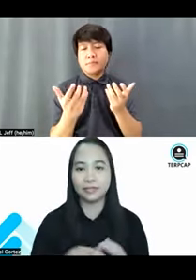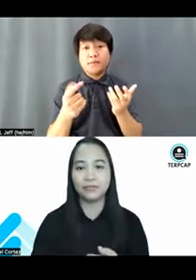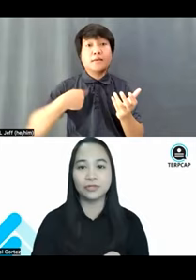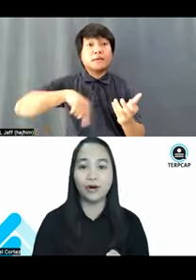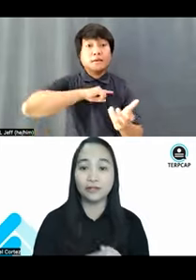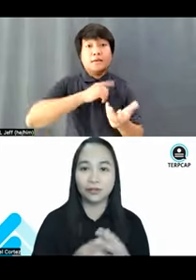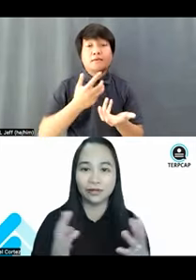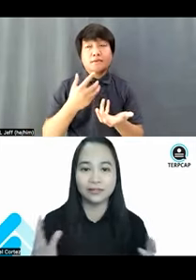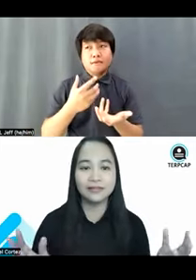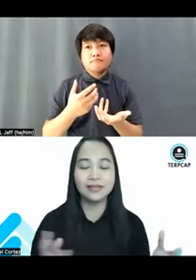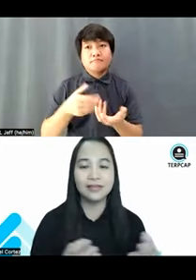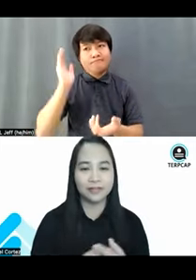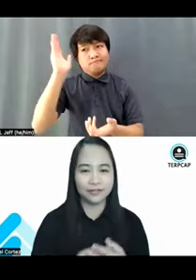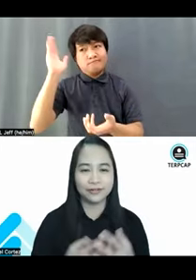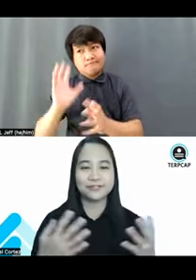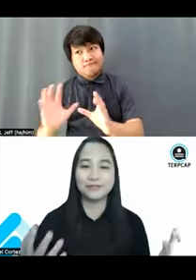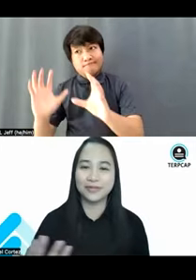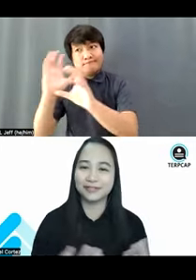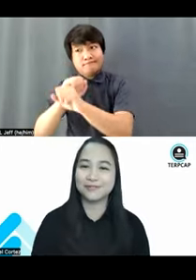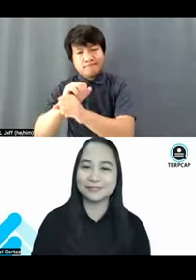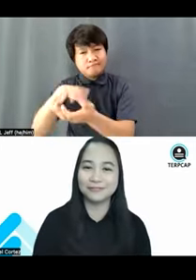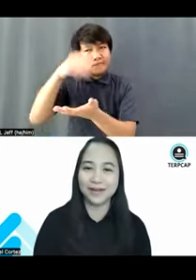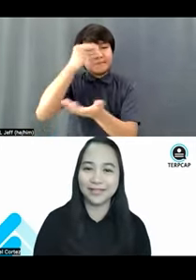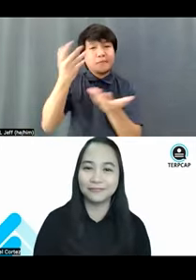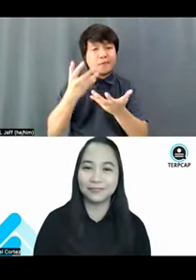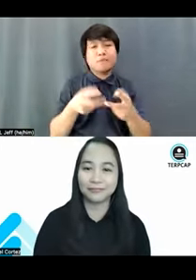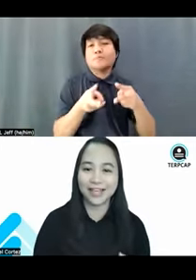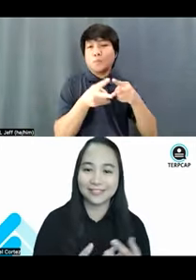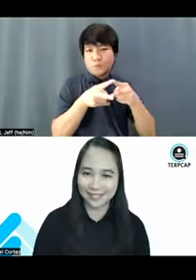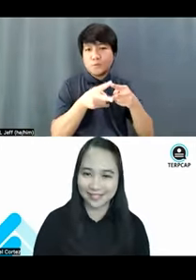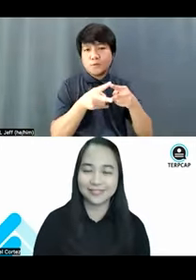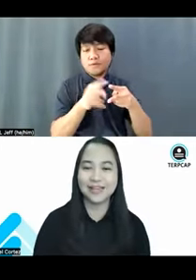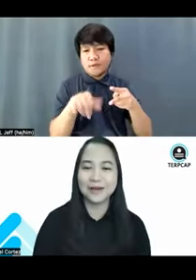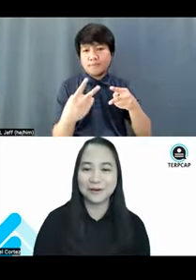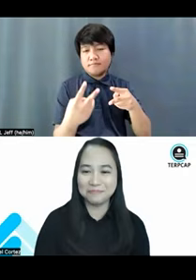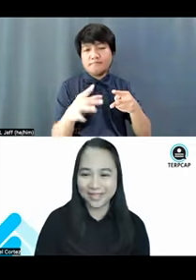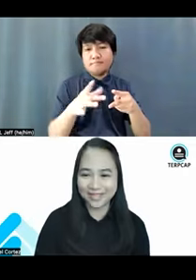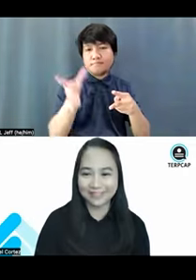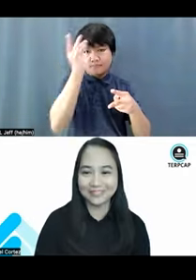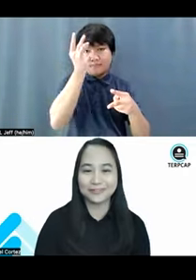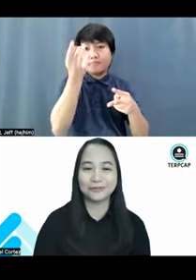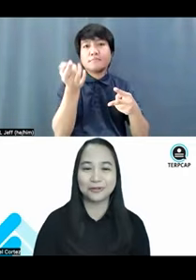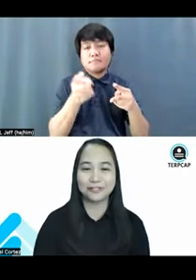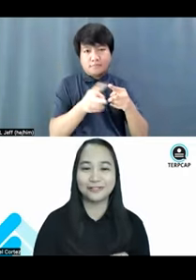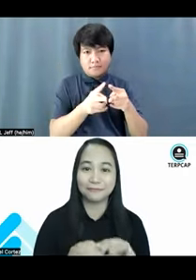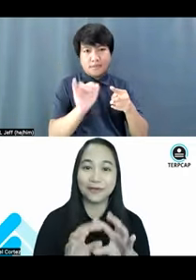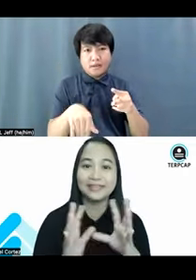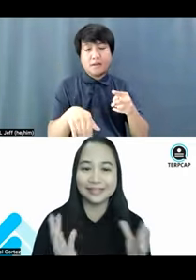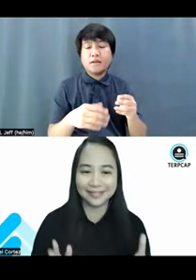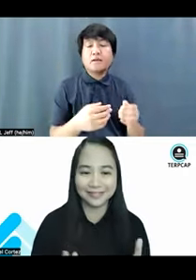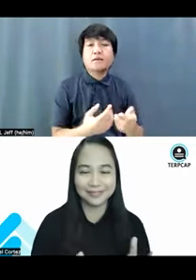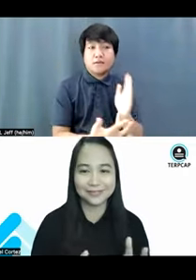hopefully, we would all learn a thing or two when it comes to mindful practices on making the digital world